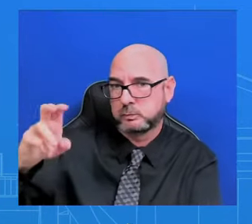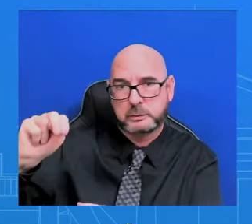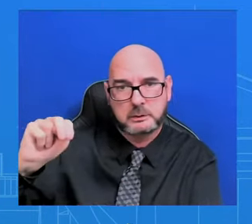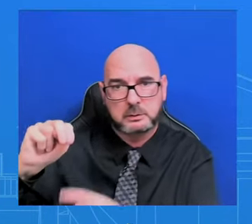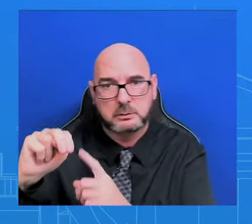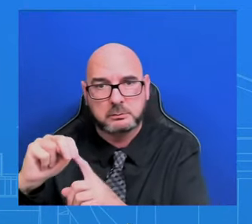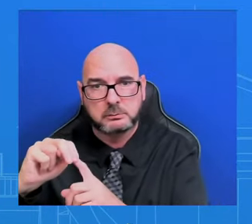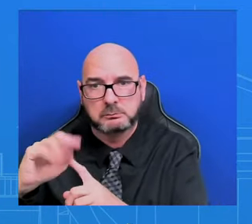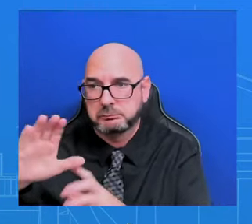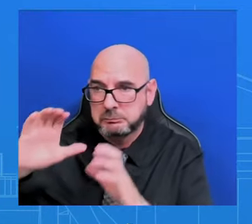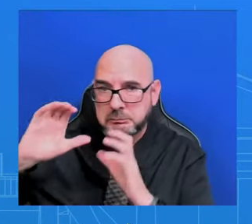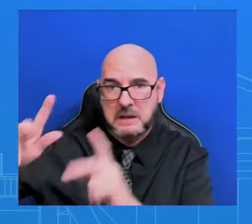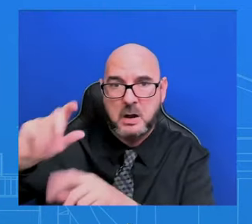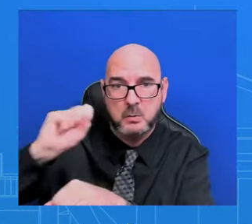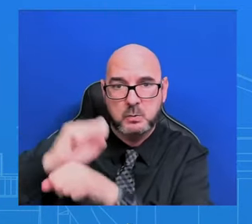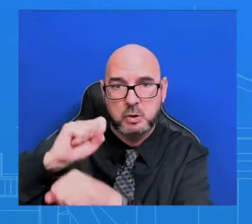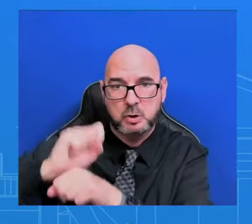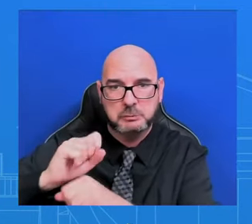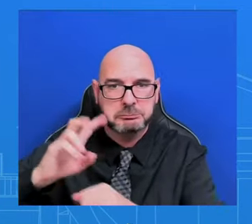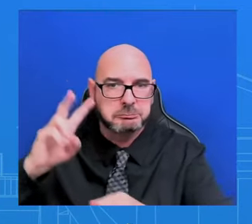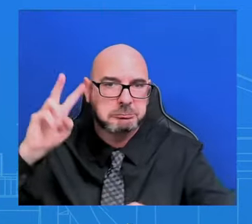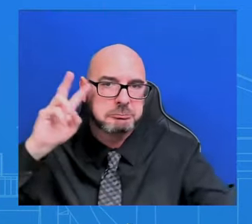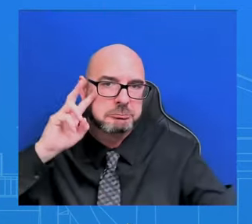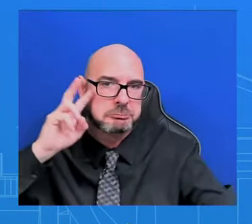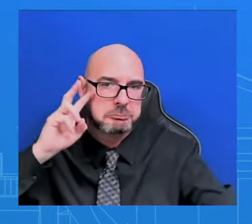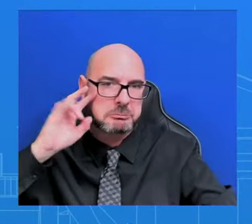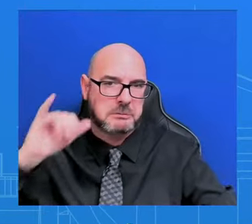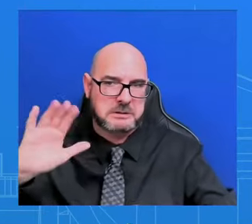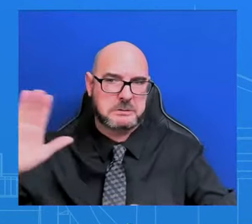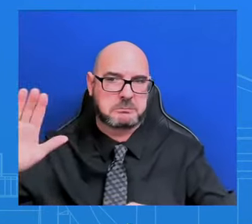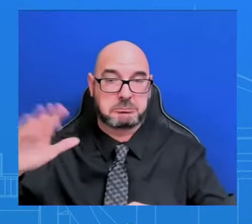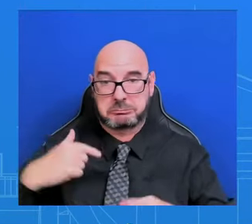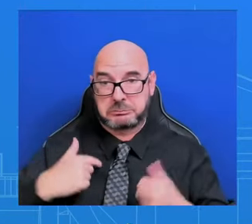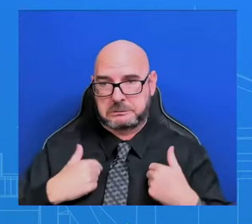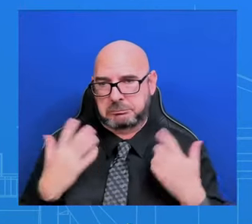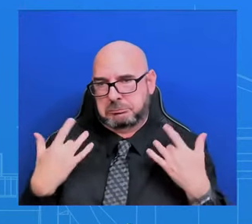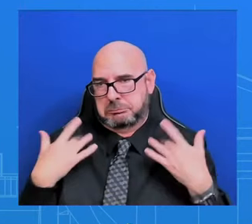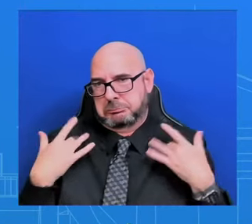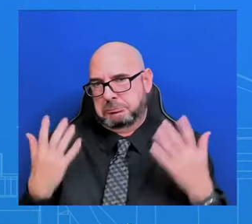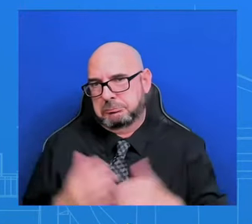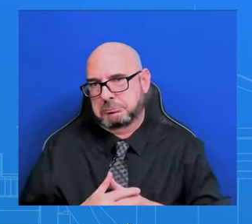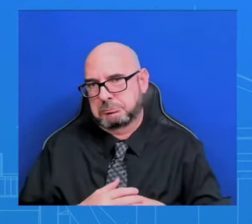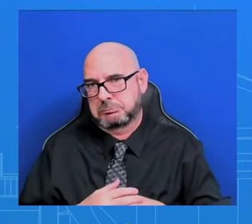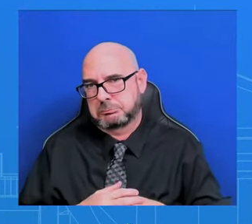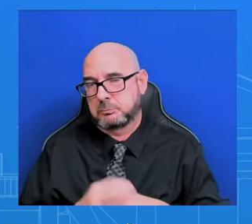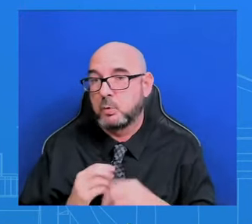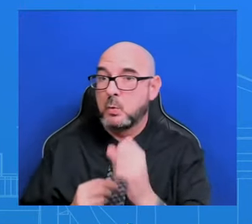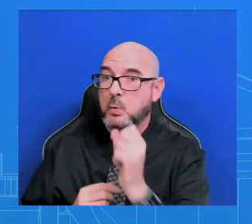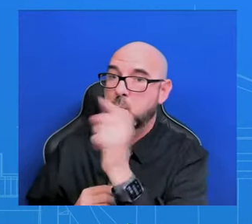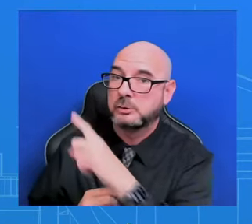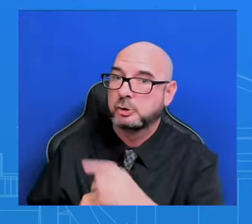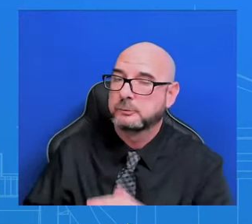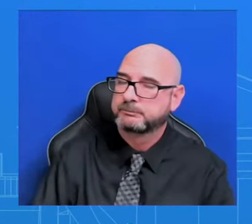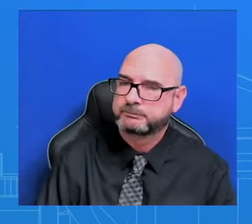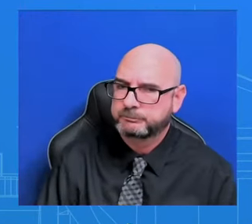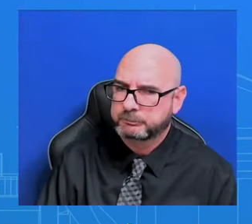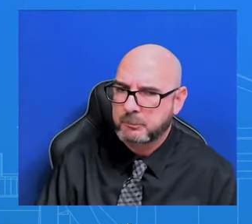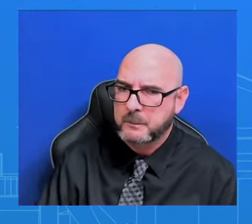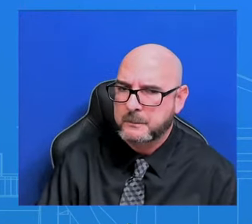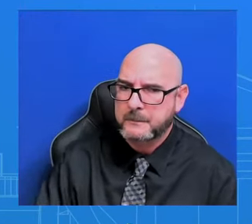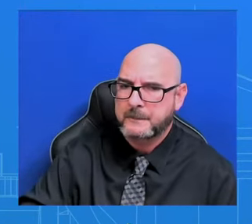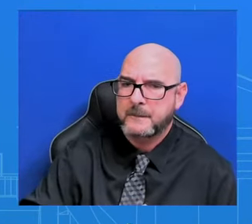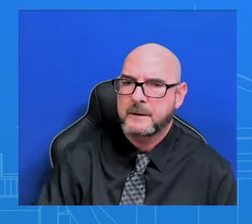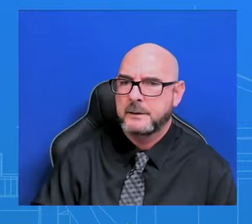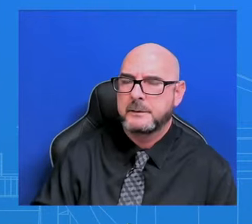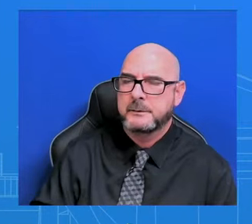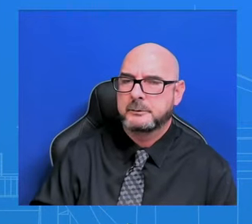calendar, but that's really for them to speak to. And then on the Middle East, you mentioned yesterday that we were engaging the Saudis and regional